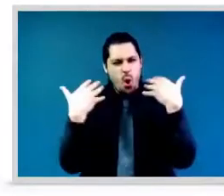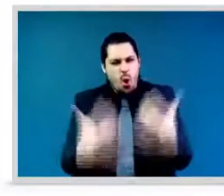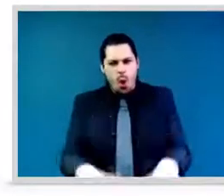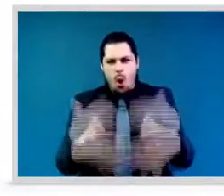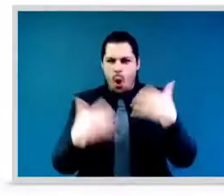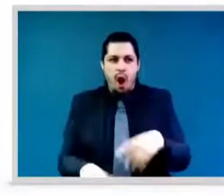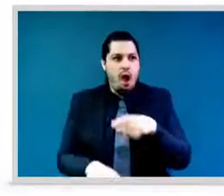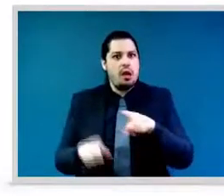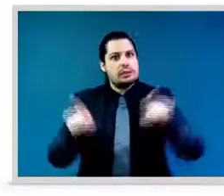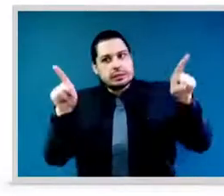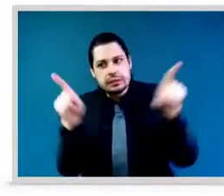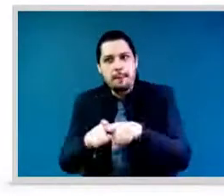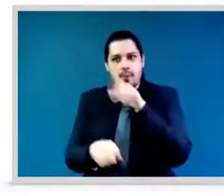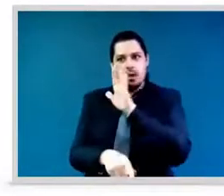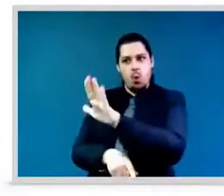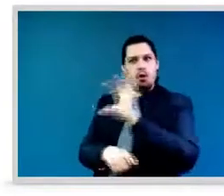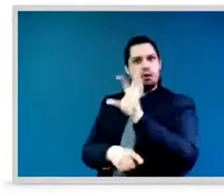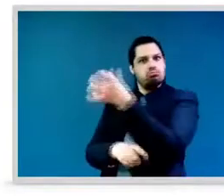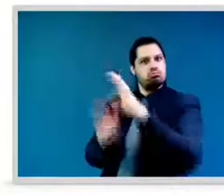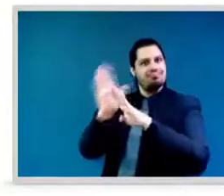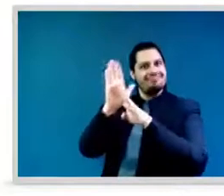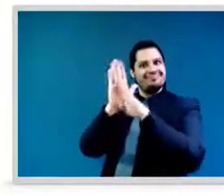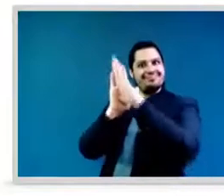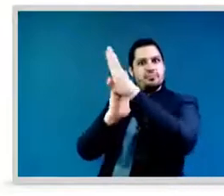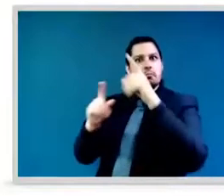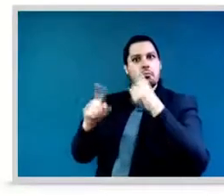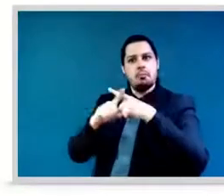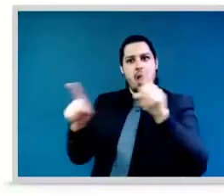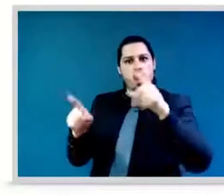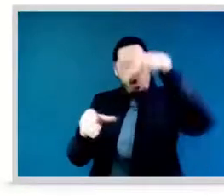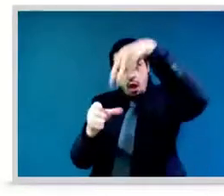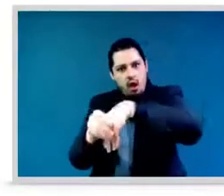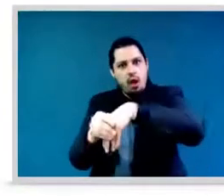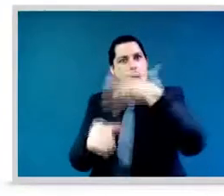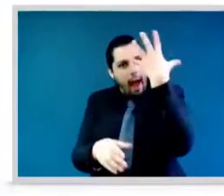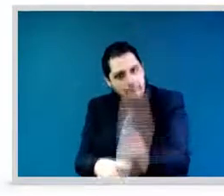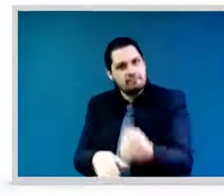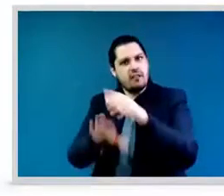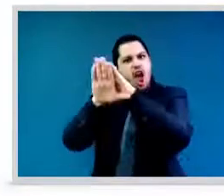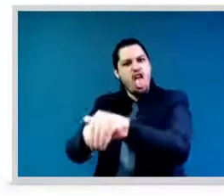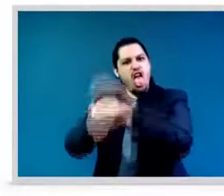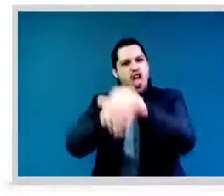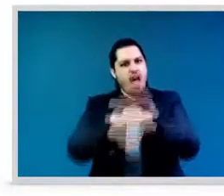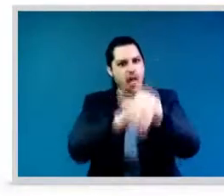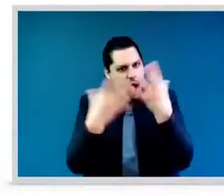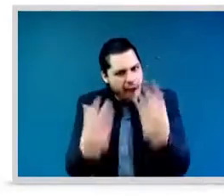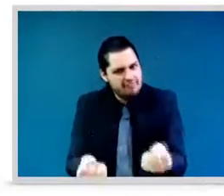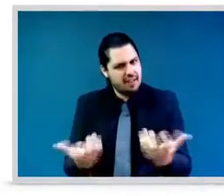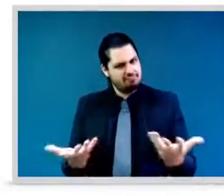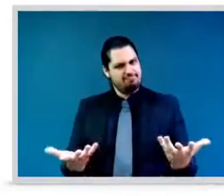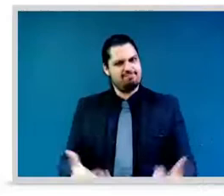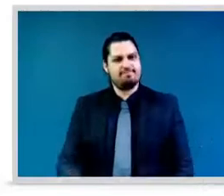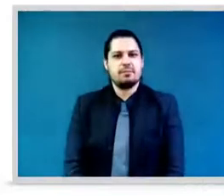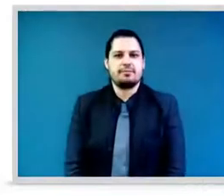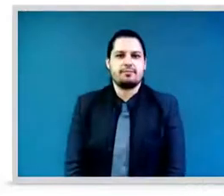insulting women and yet get get directed. We have seen leaders being very derogatory to people